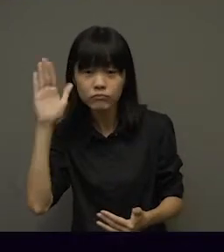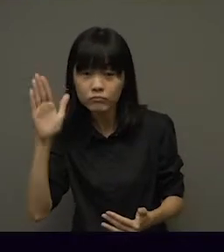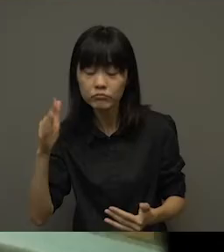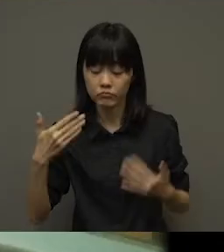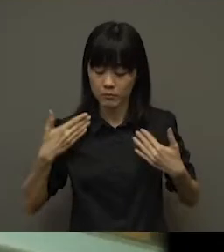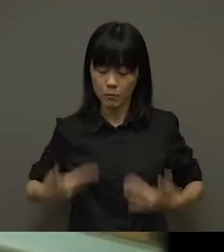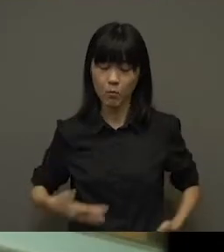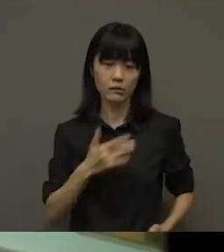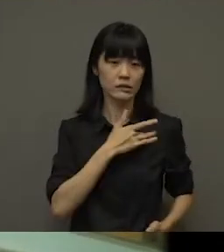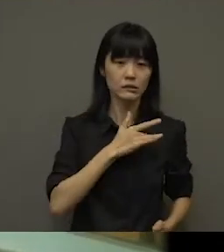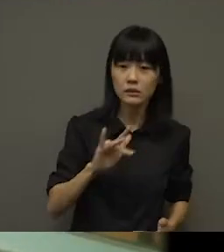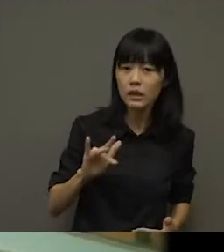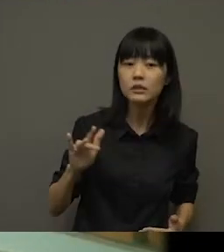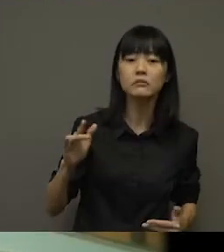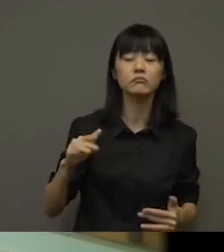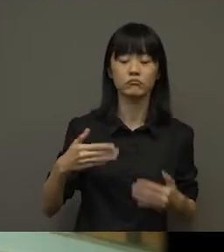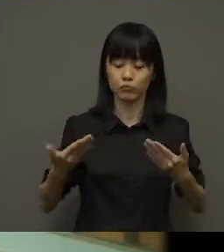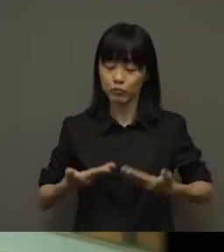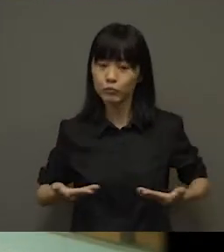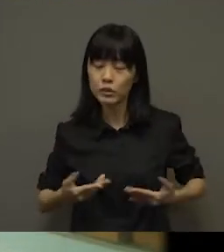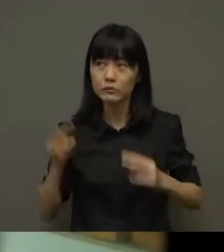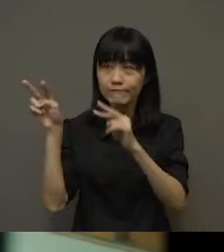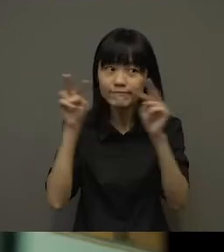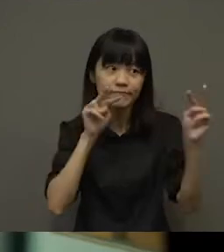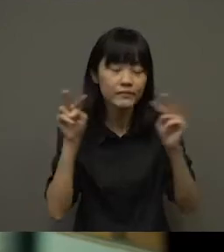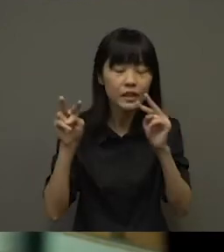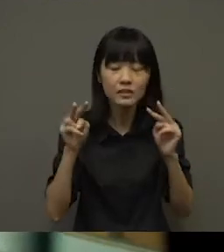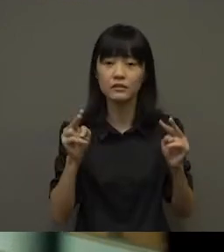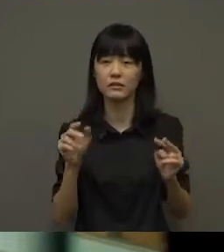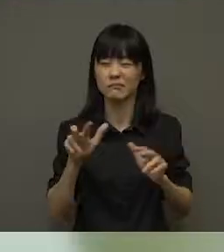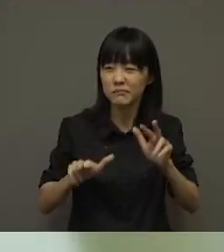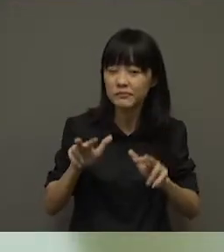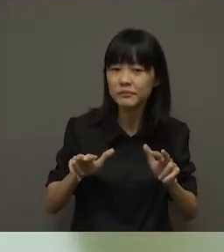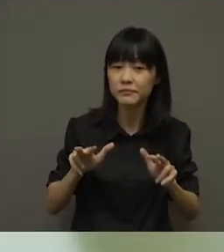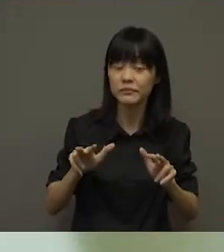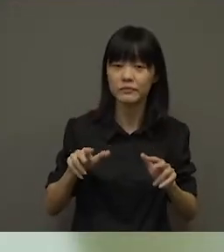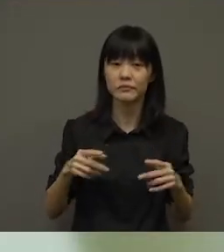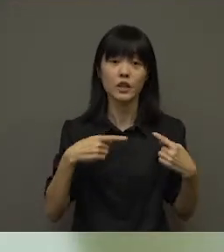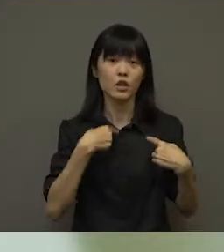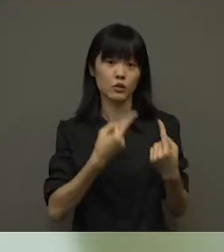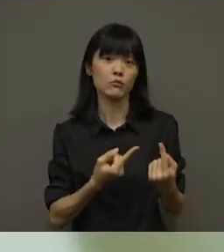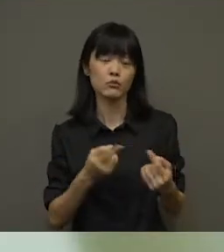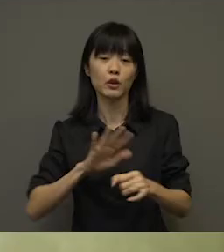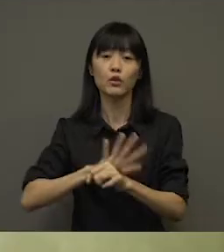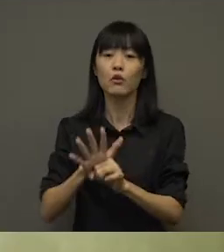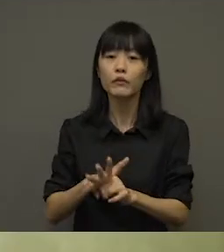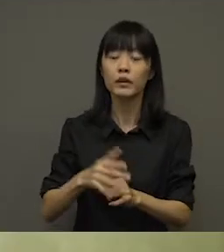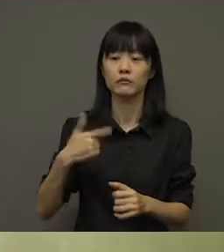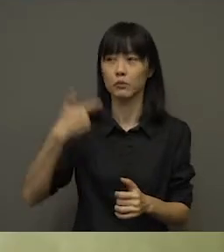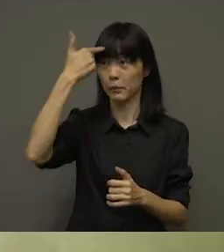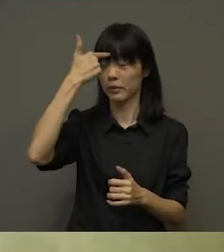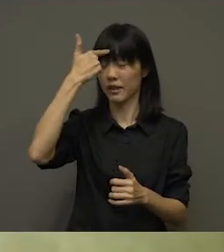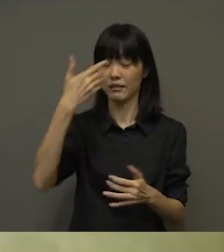of our body's scent, our presence, our glances and our discomfort. During COVID, I realised lots of how we take